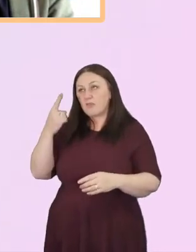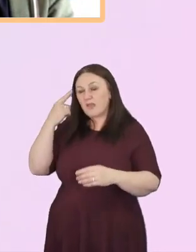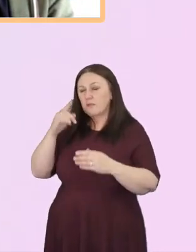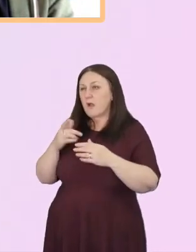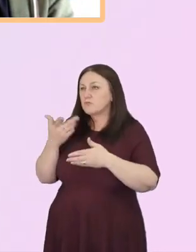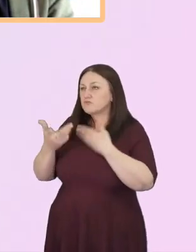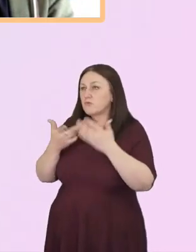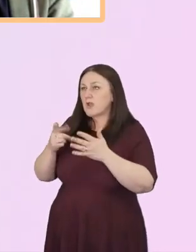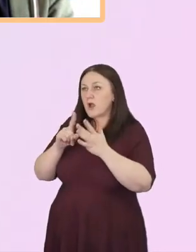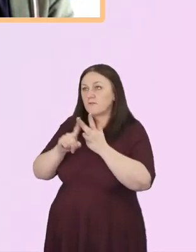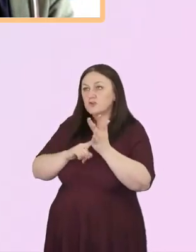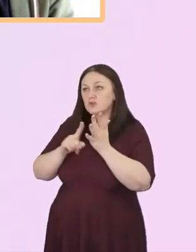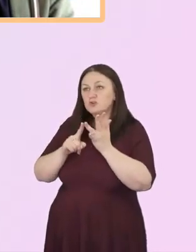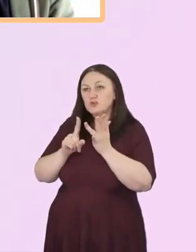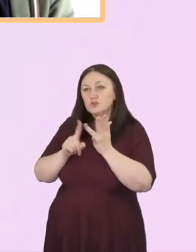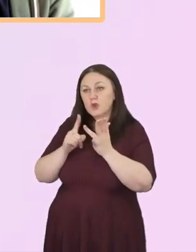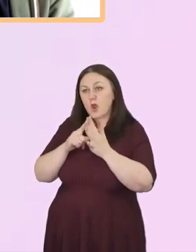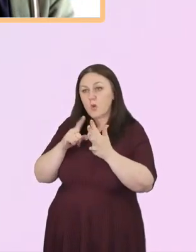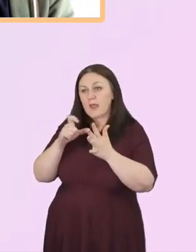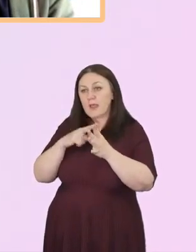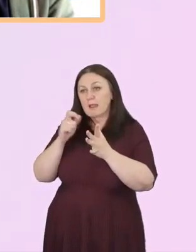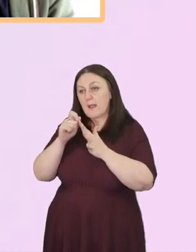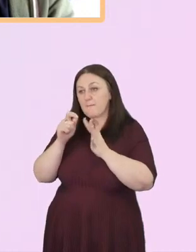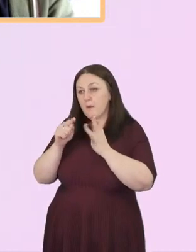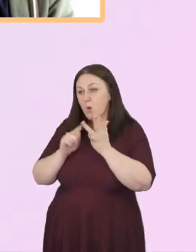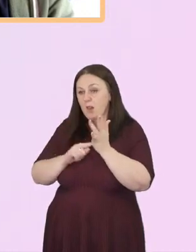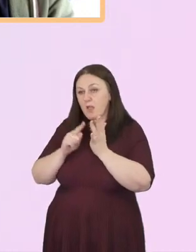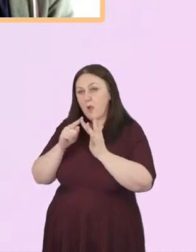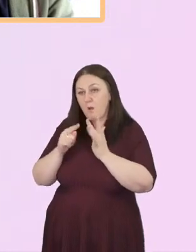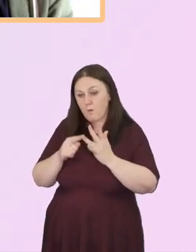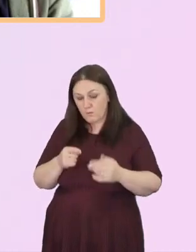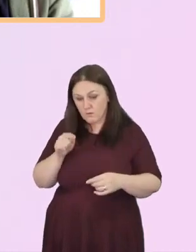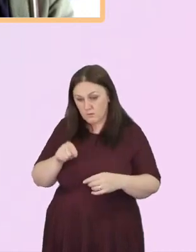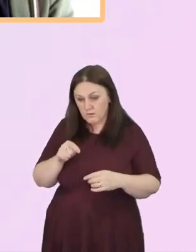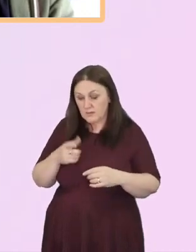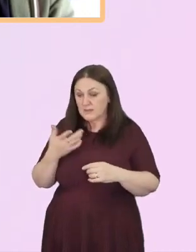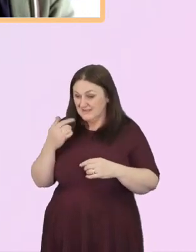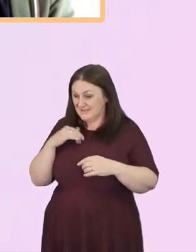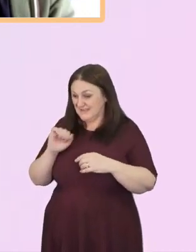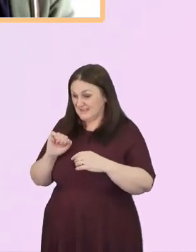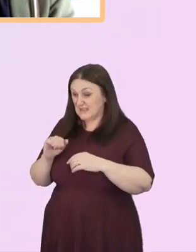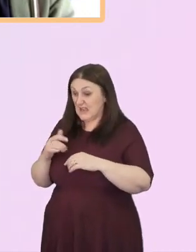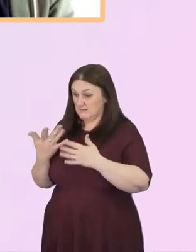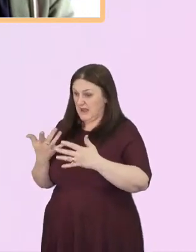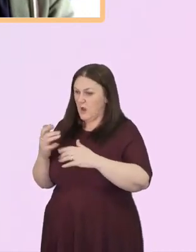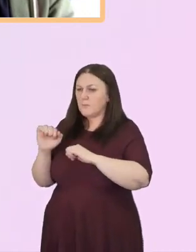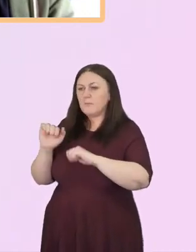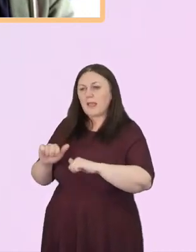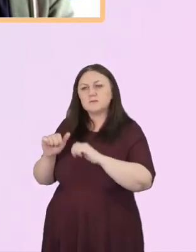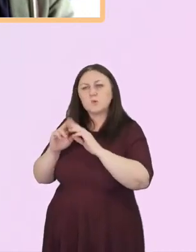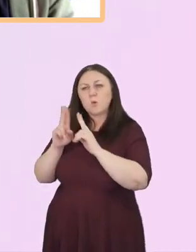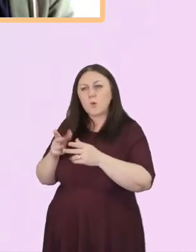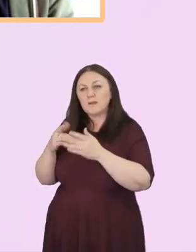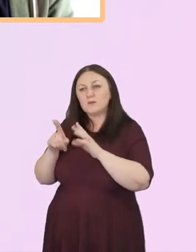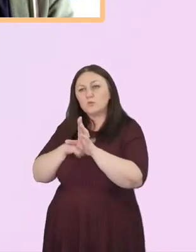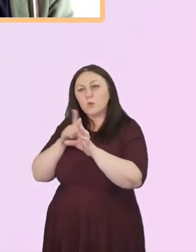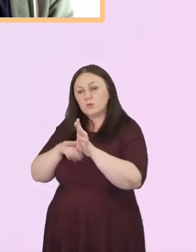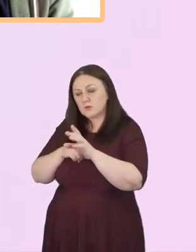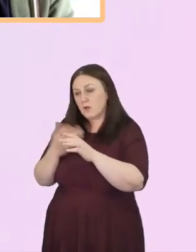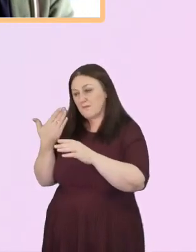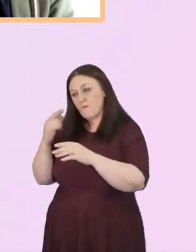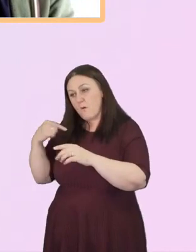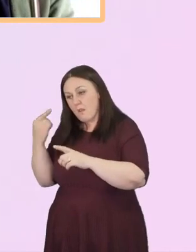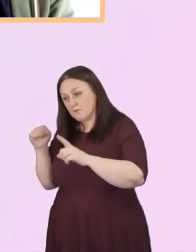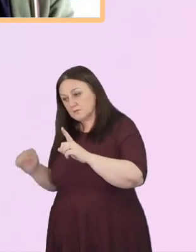who has been a Baptist minister in London and is now in – we're blessed to have him in Yorkshire. Speaking of his